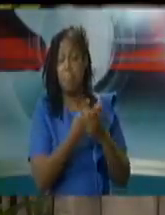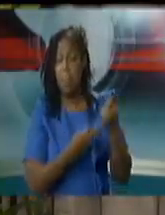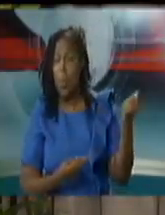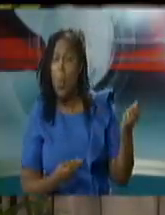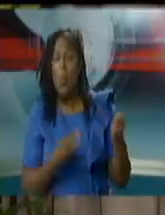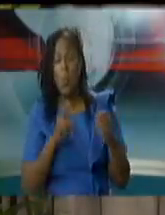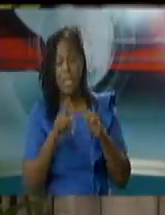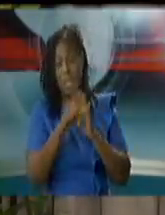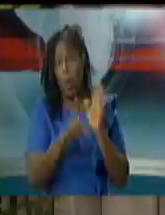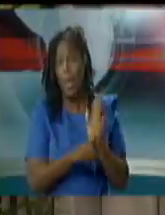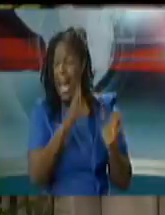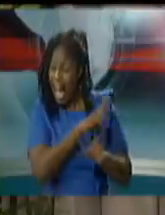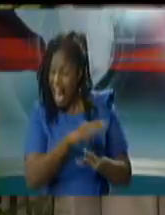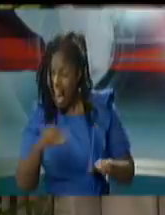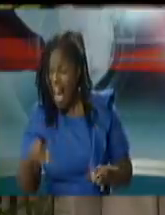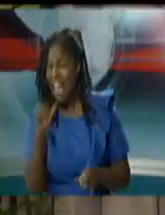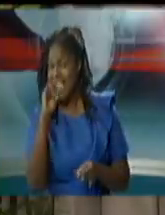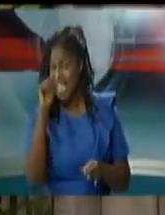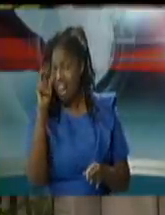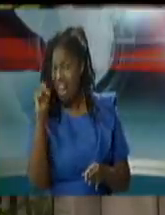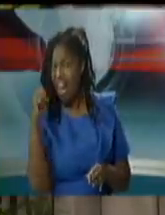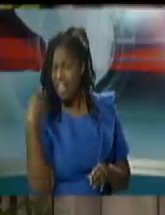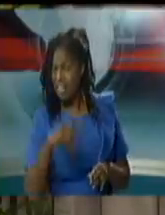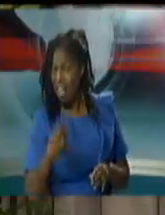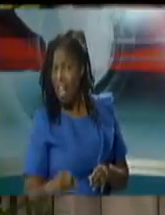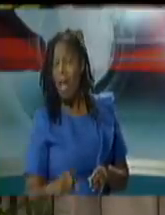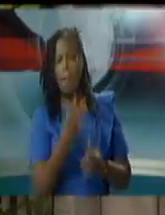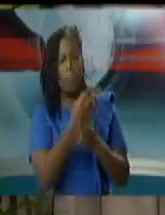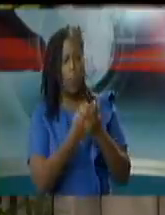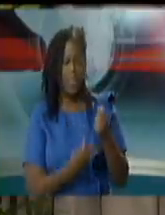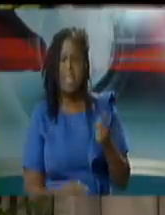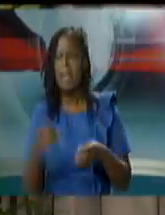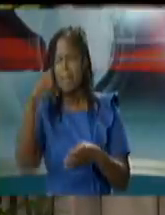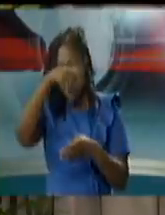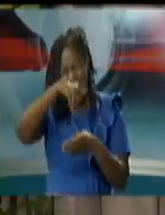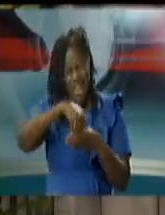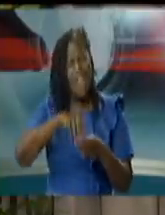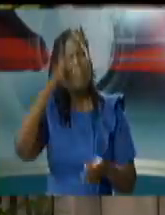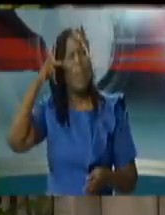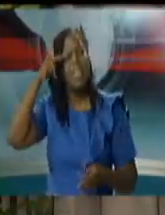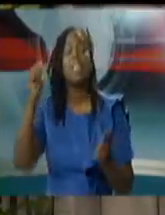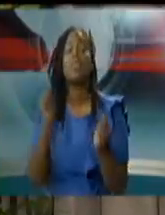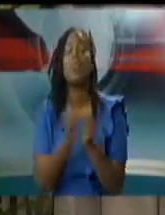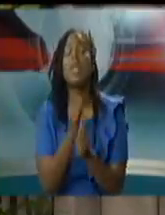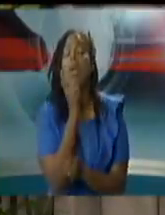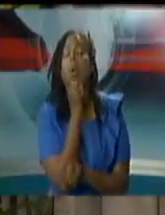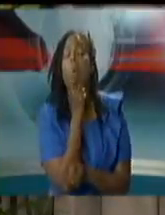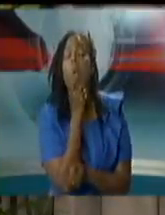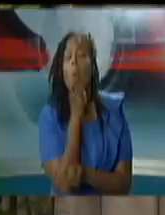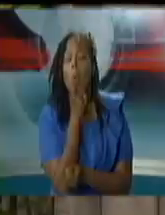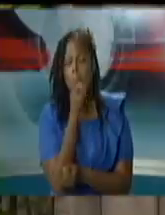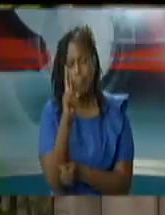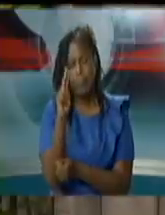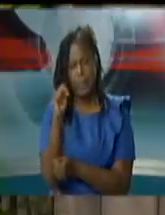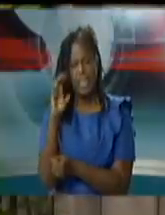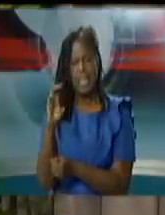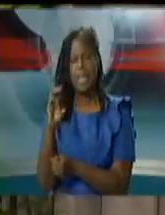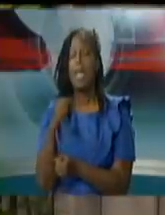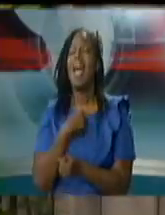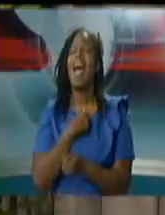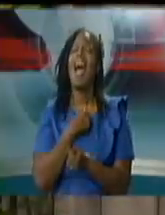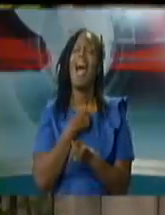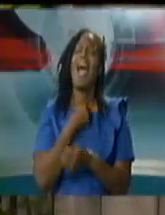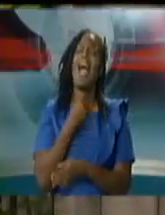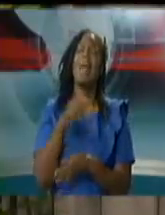have been sitting have been active politicians for the opposition that was done as a matter of record on